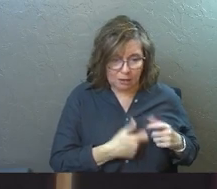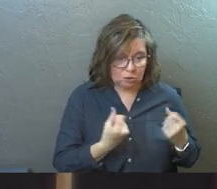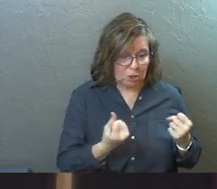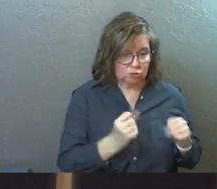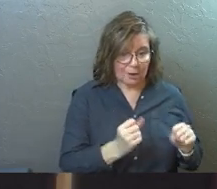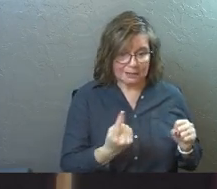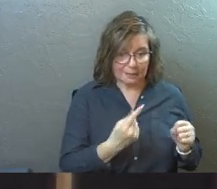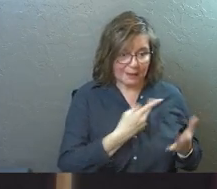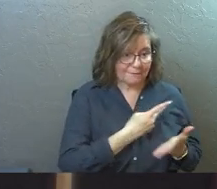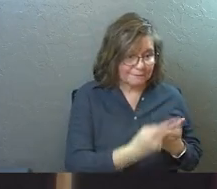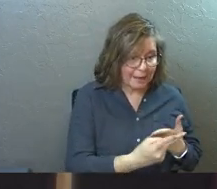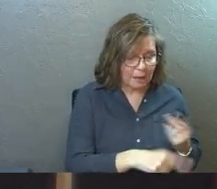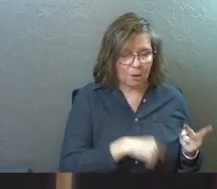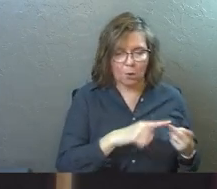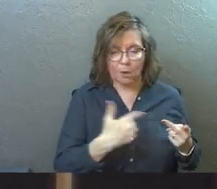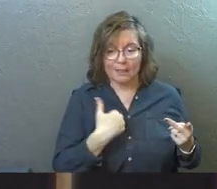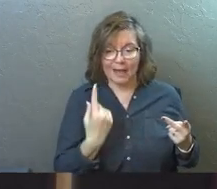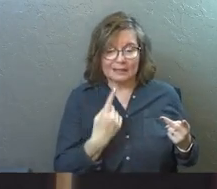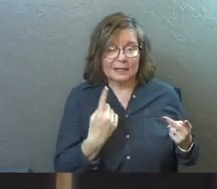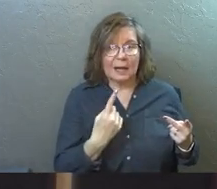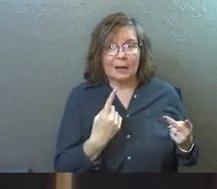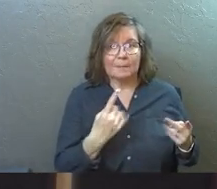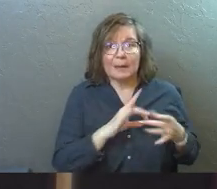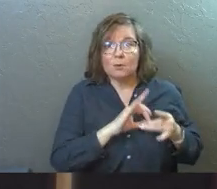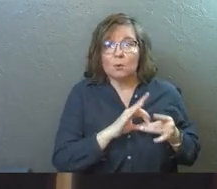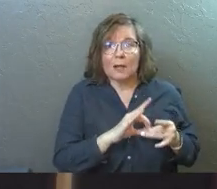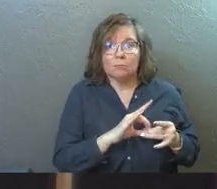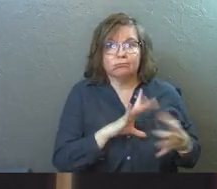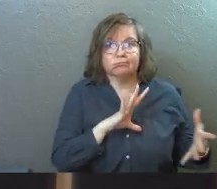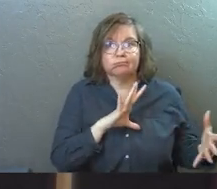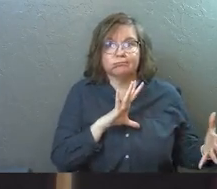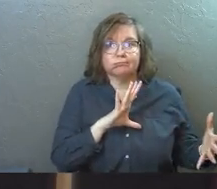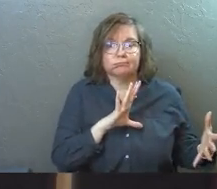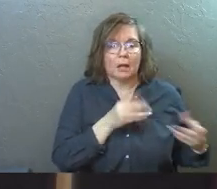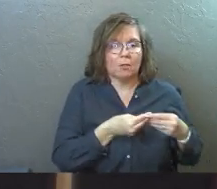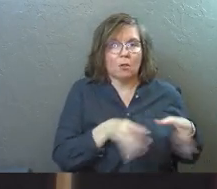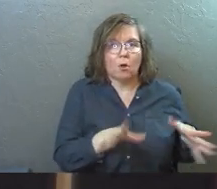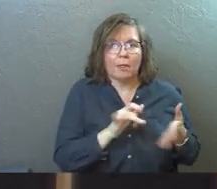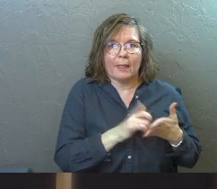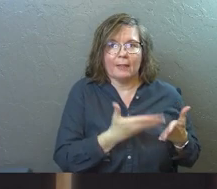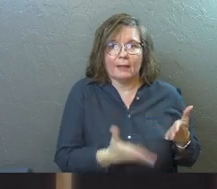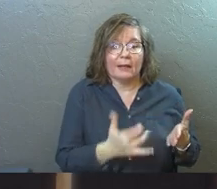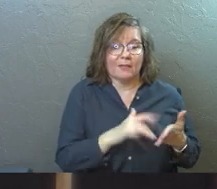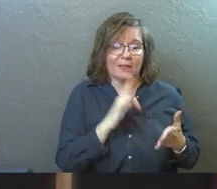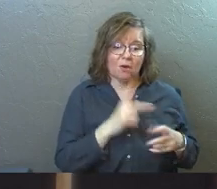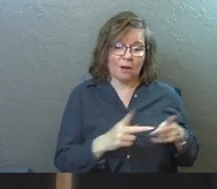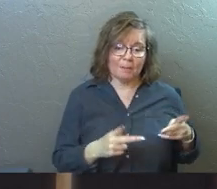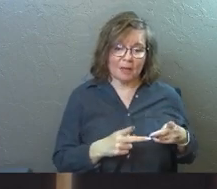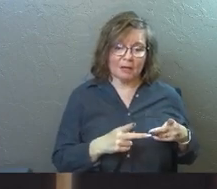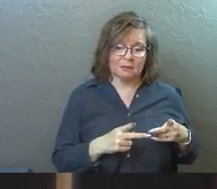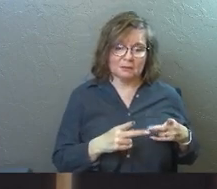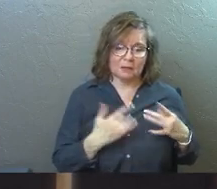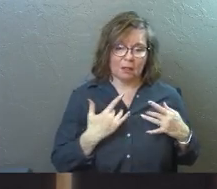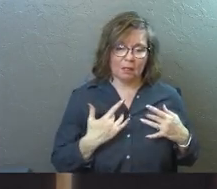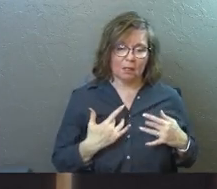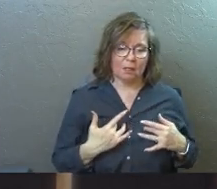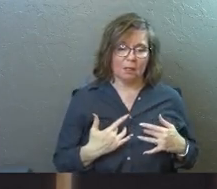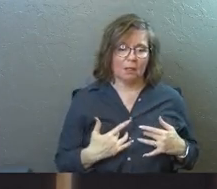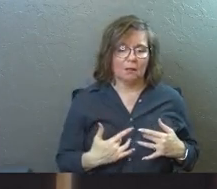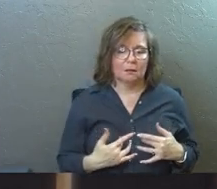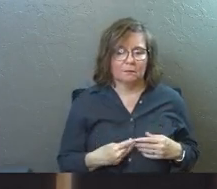and it failed or where they had something, could have even been a relationship and they've lost that thing. And they're in a place of